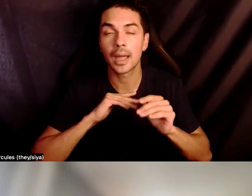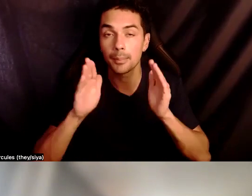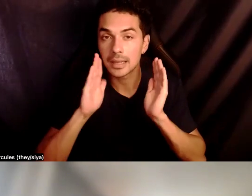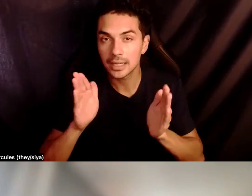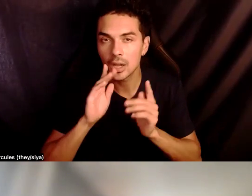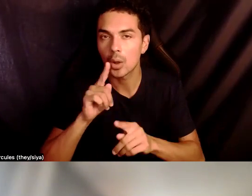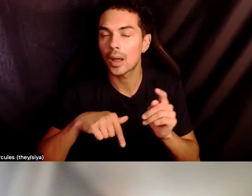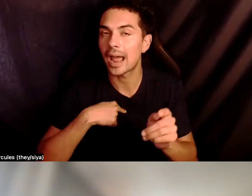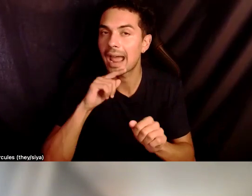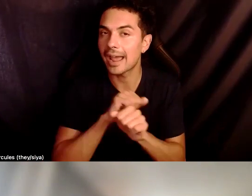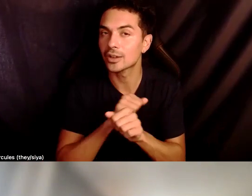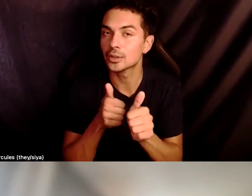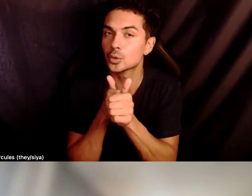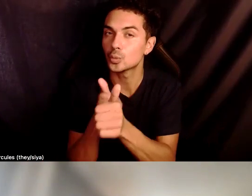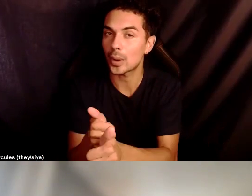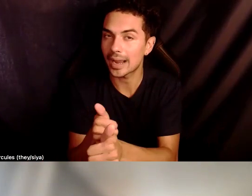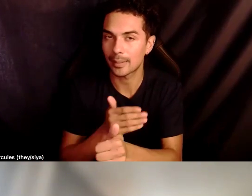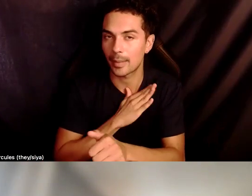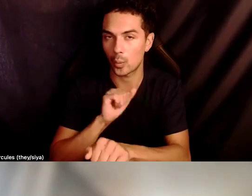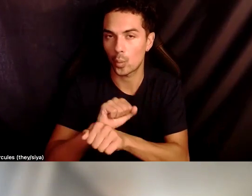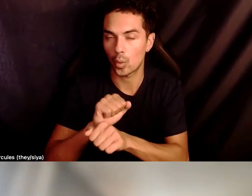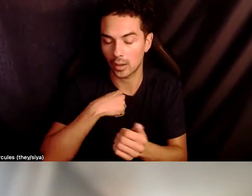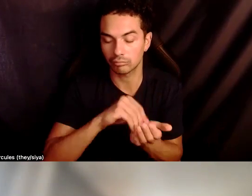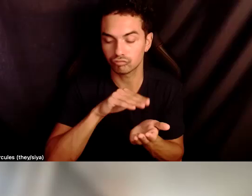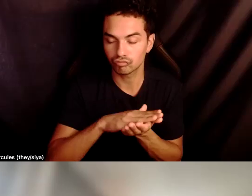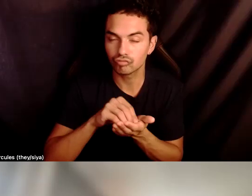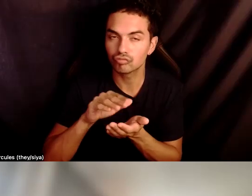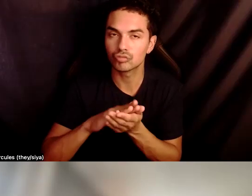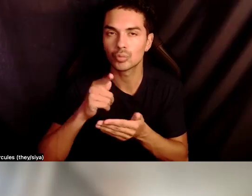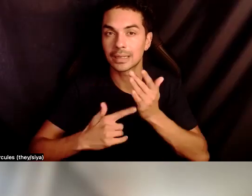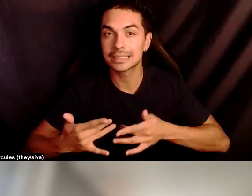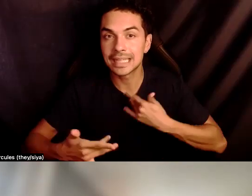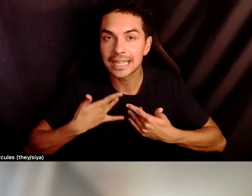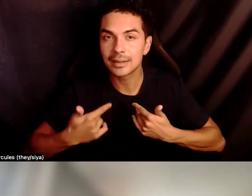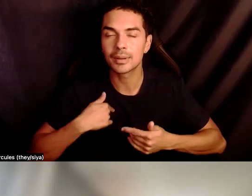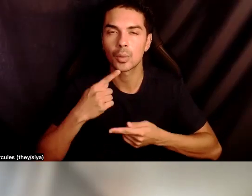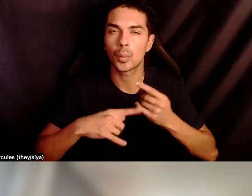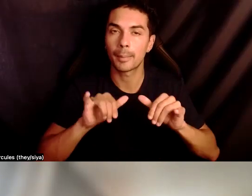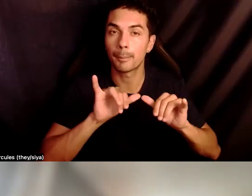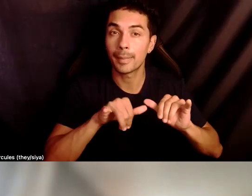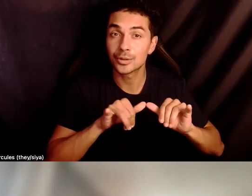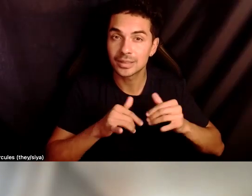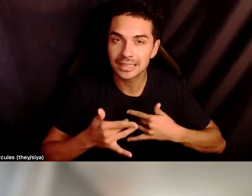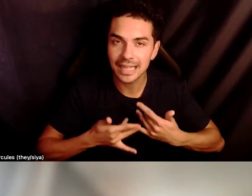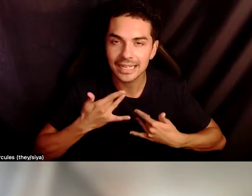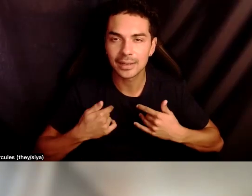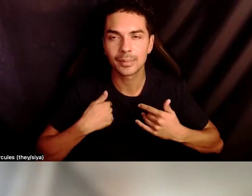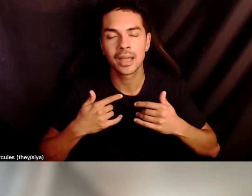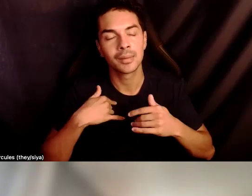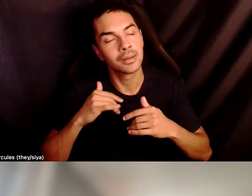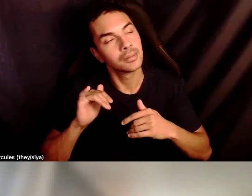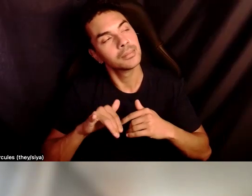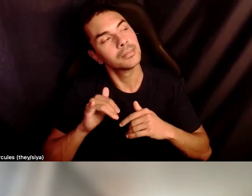tracking in my work and what excited me, like what different metrics excited me. And